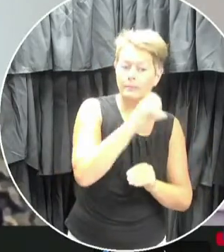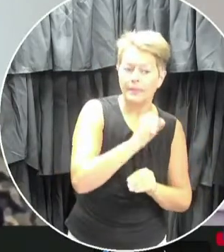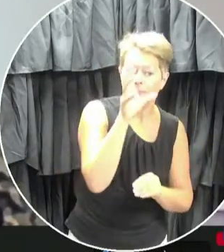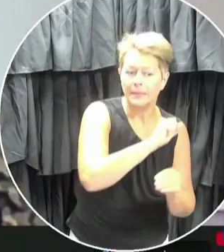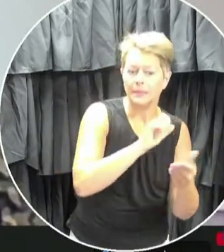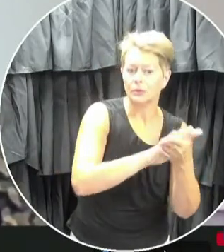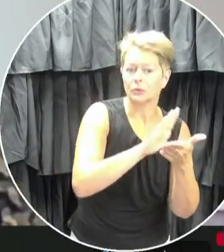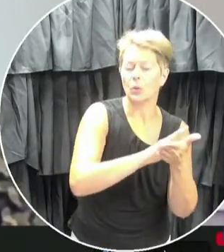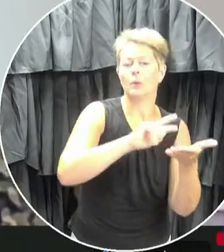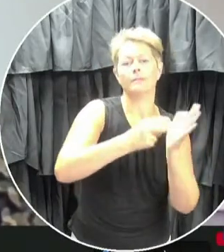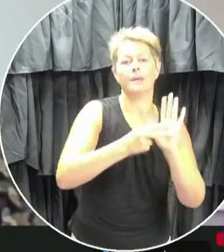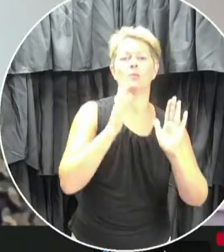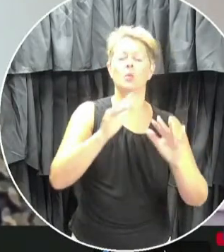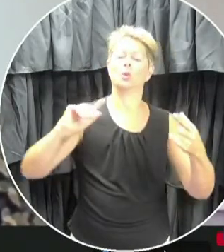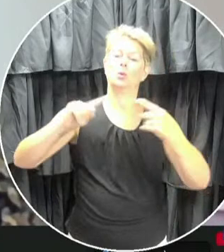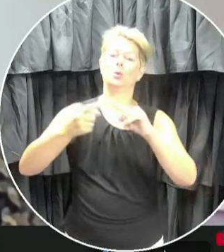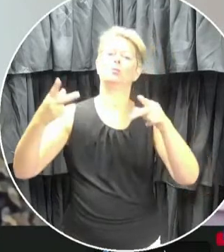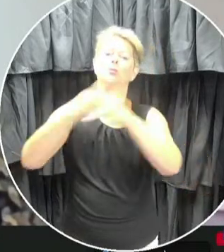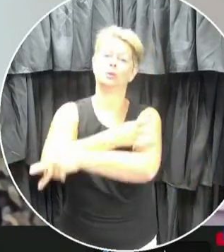by COVID-19.